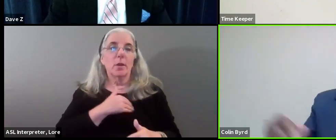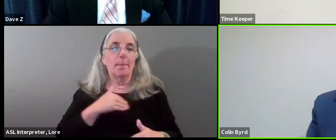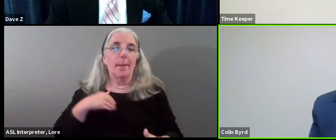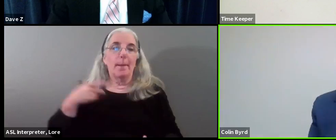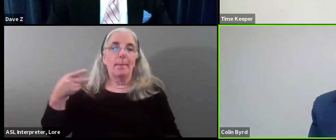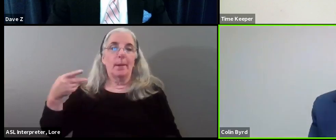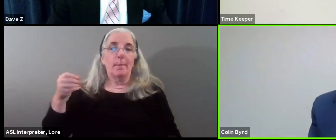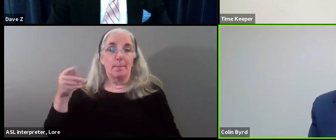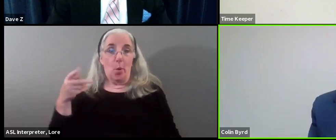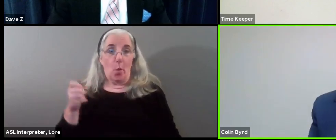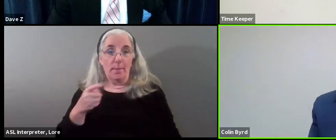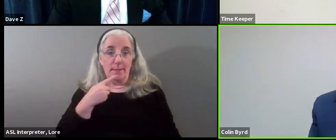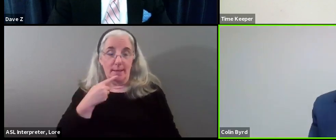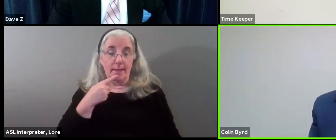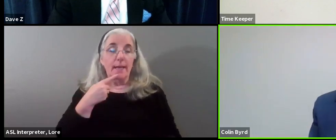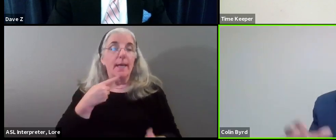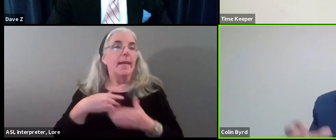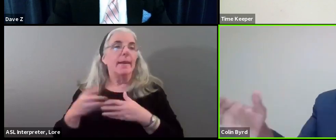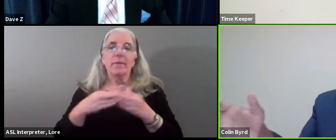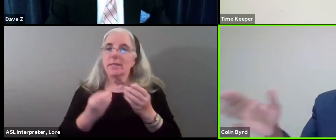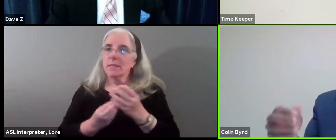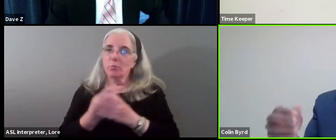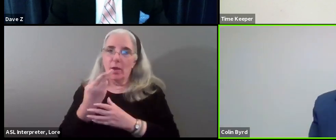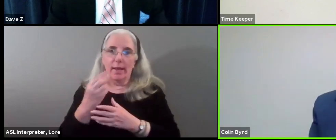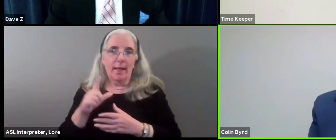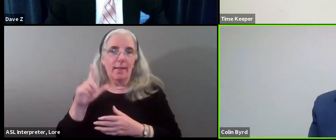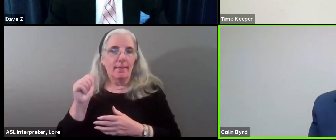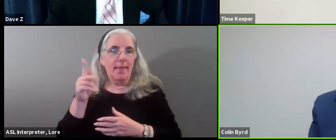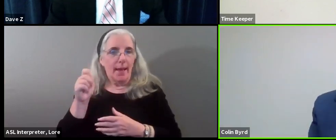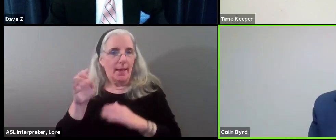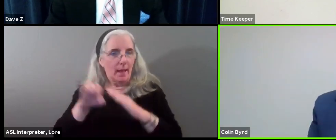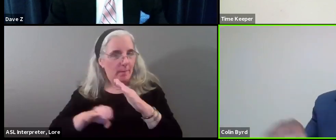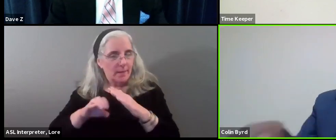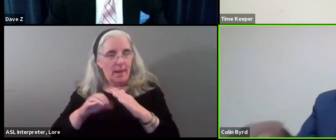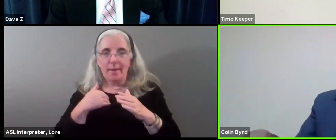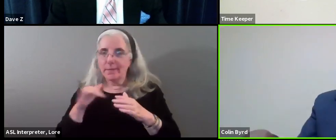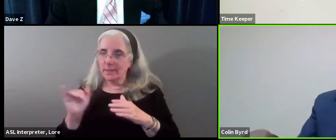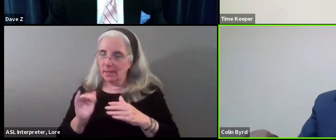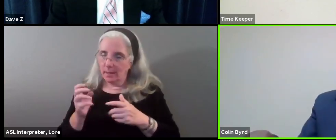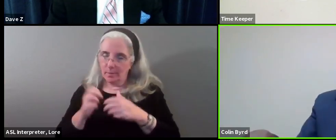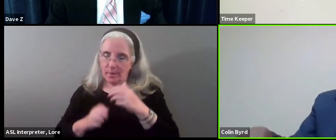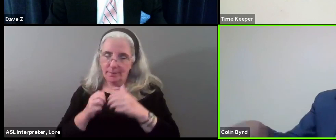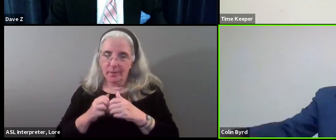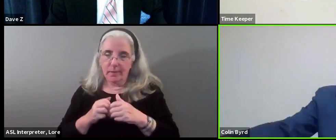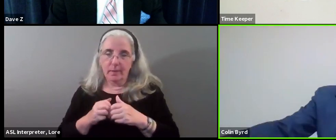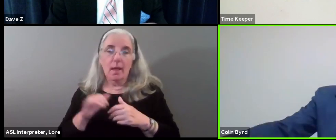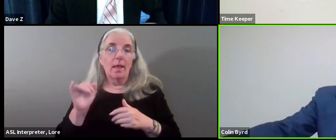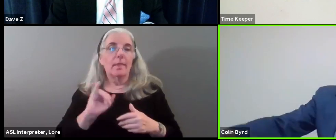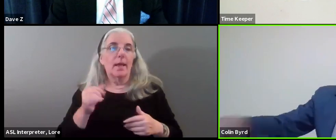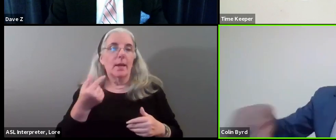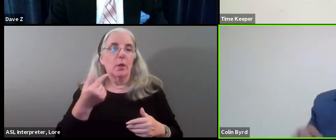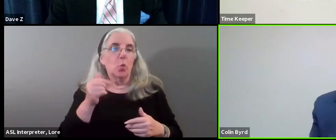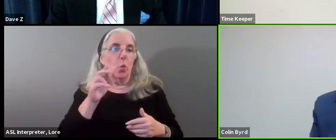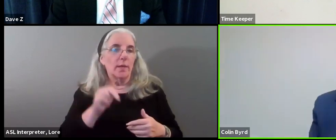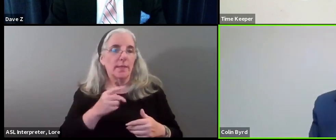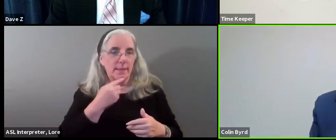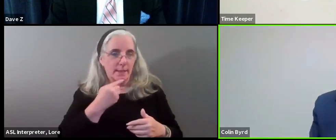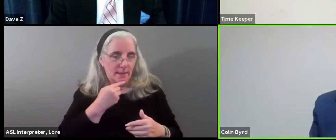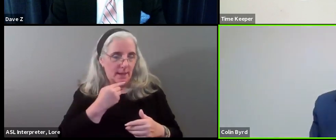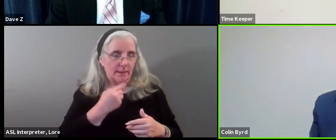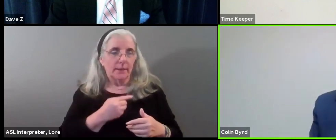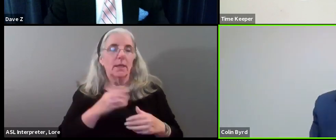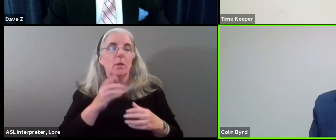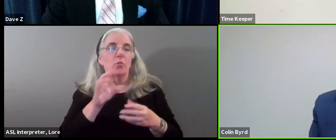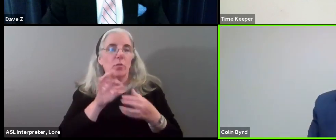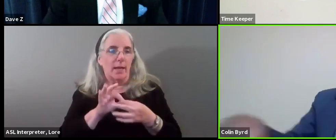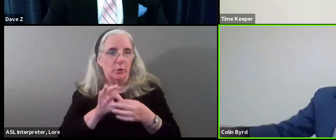Spring Hill Lake Elementary, there's also that issue. So I do think what Mr. Gordon said earlier, relationships are important. I'm also supported by four members of the